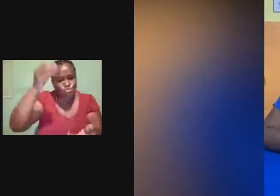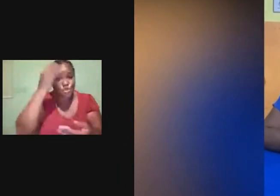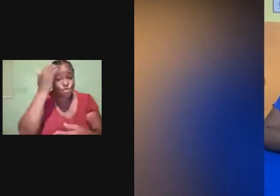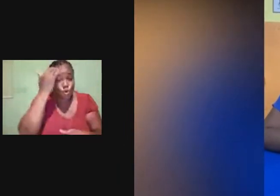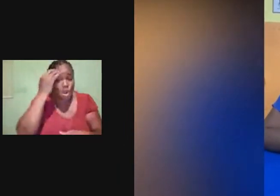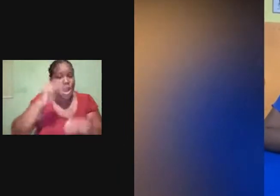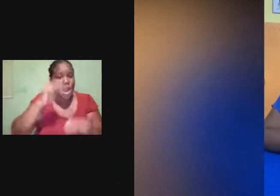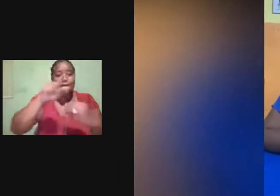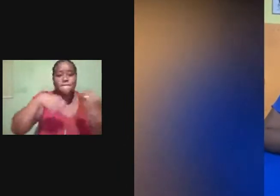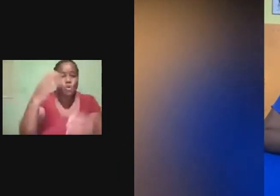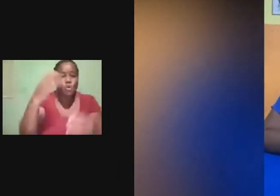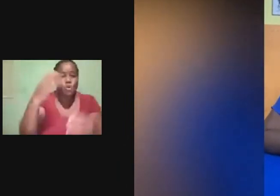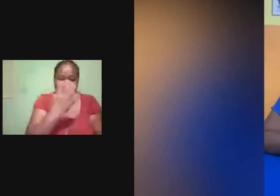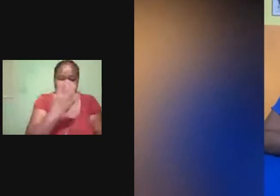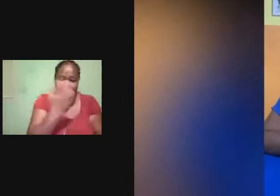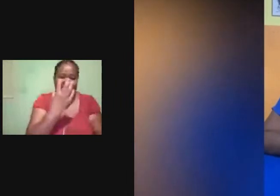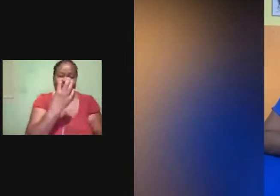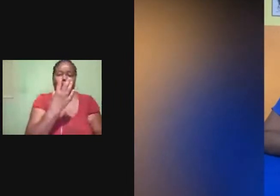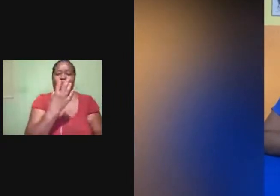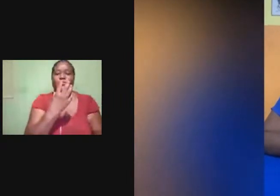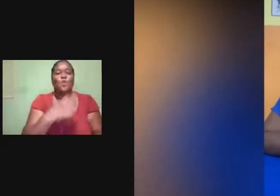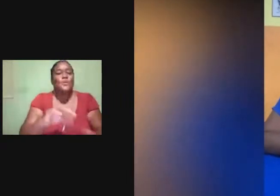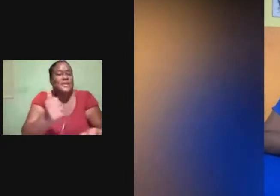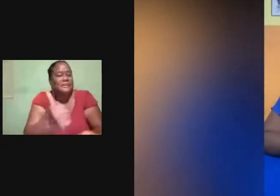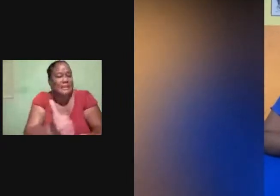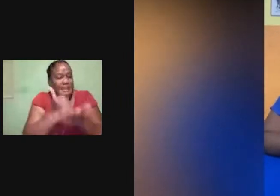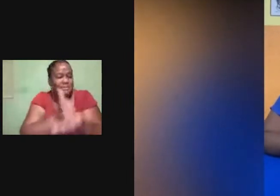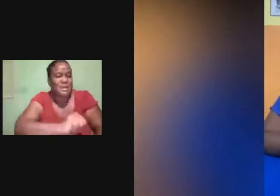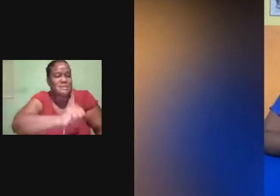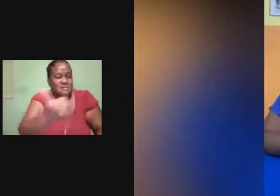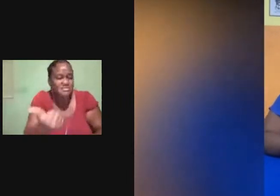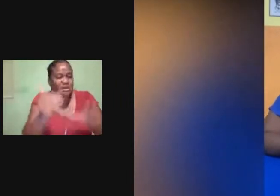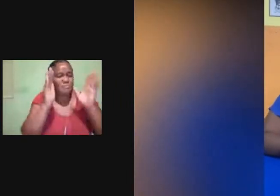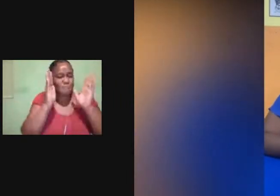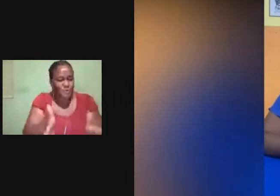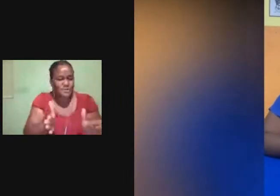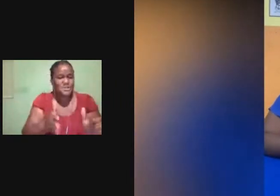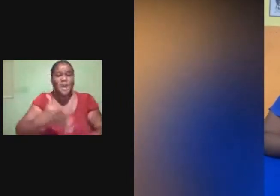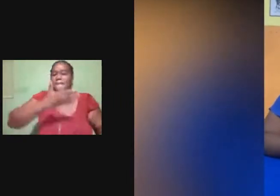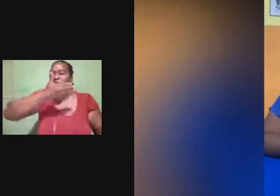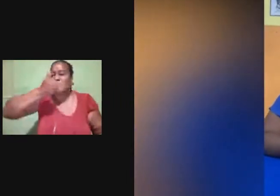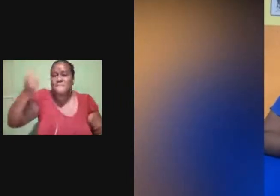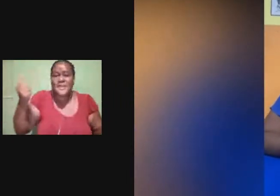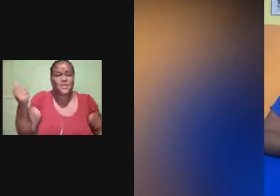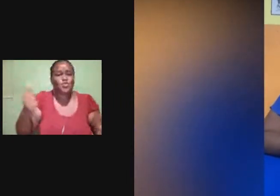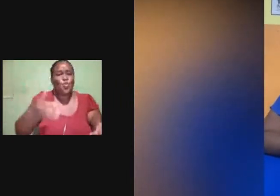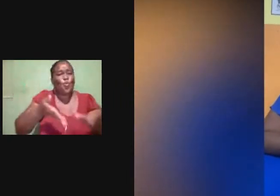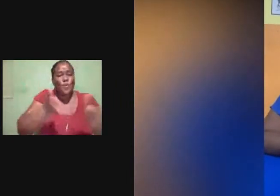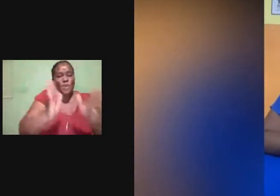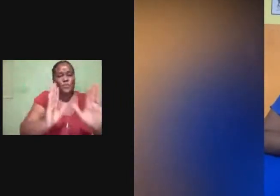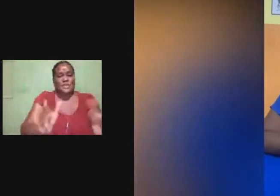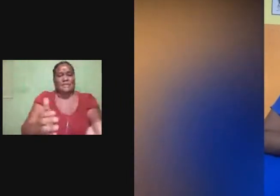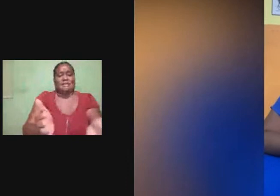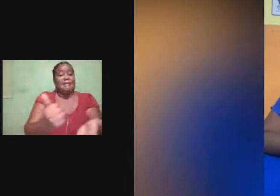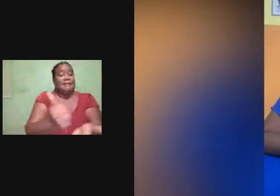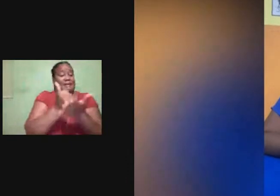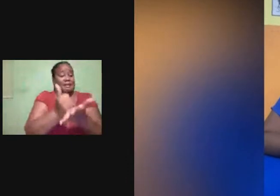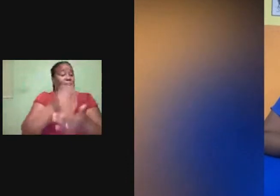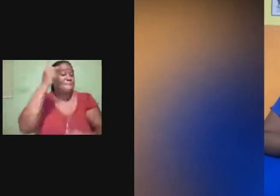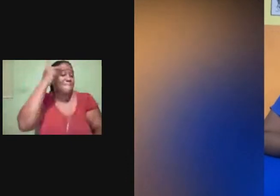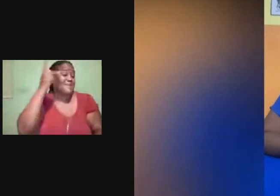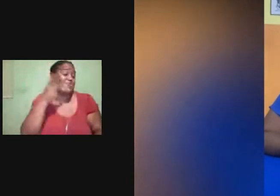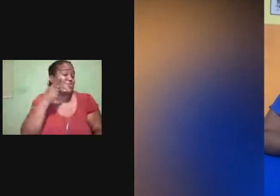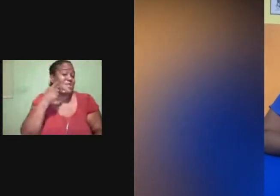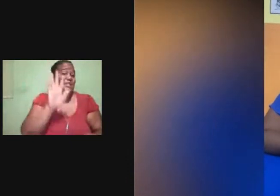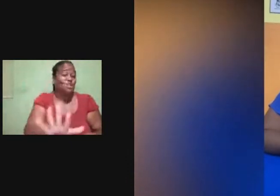help another person. But the best way that we can help somebody. A parent and a child with autism. Is to pray